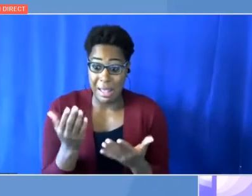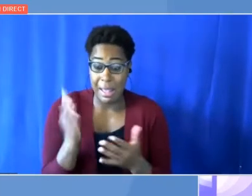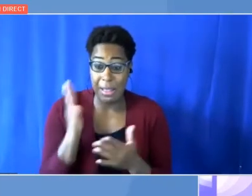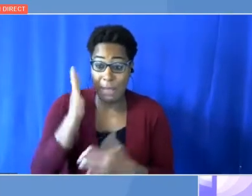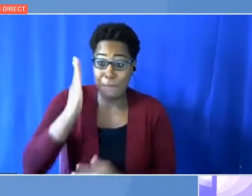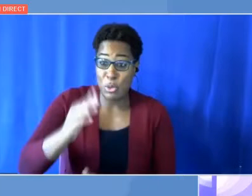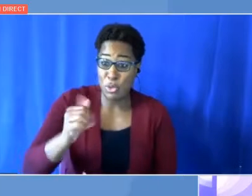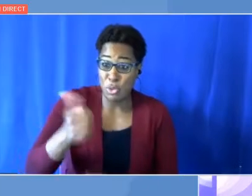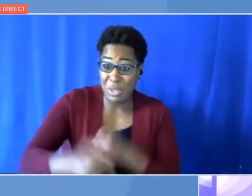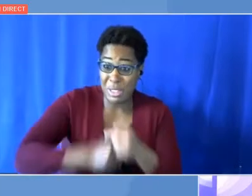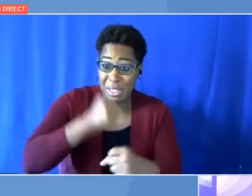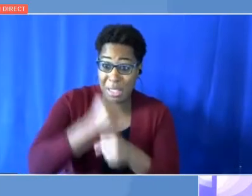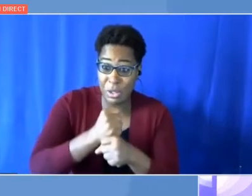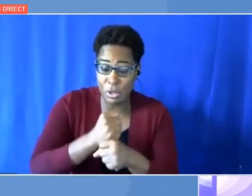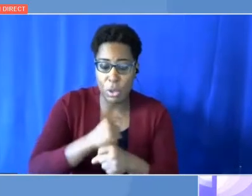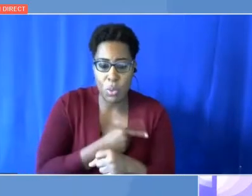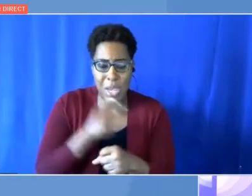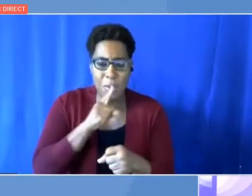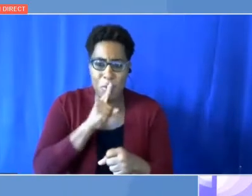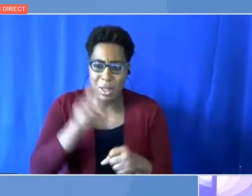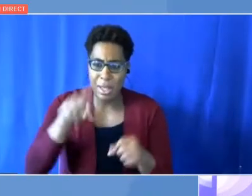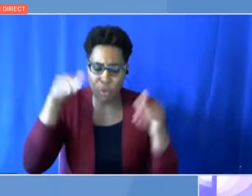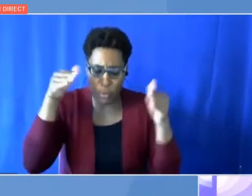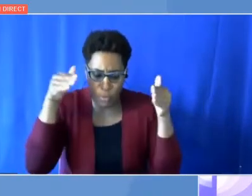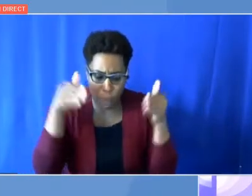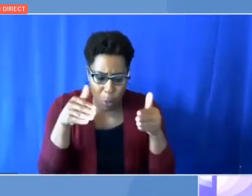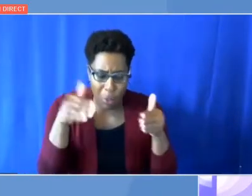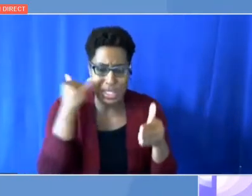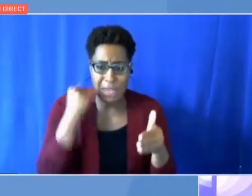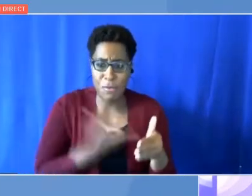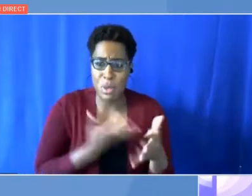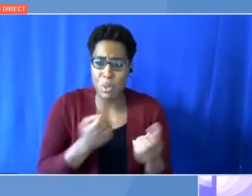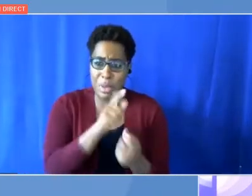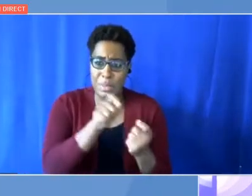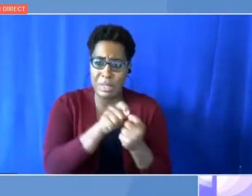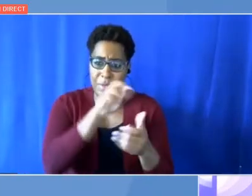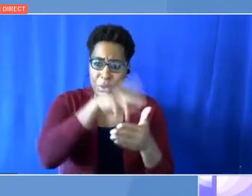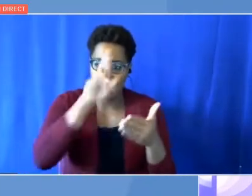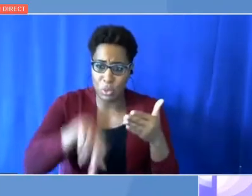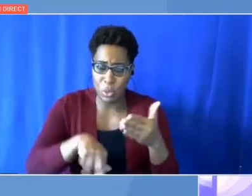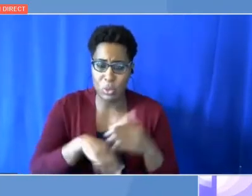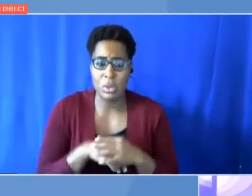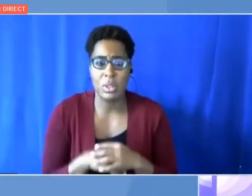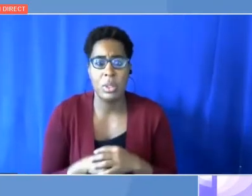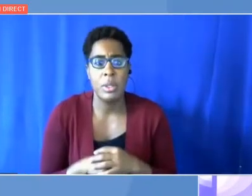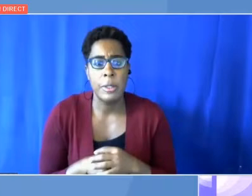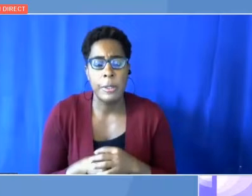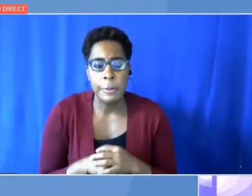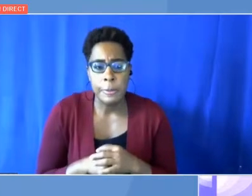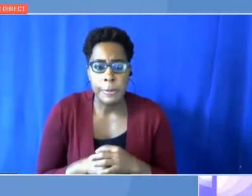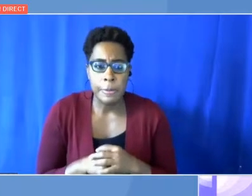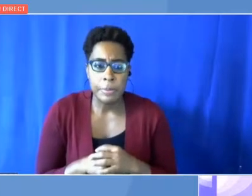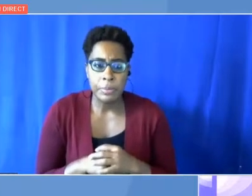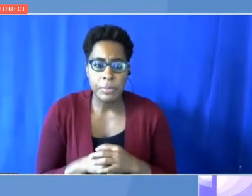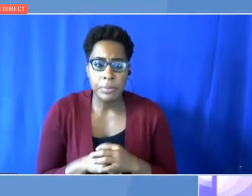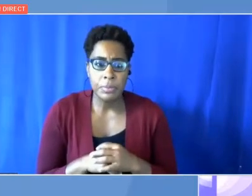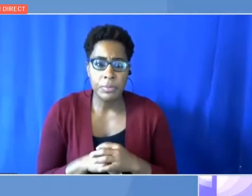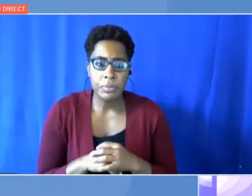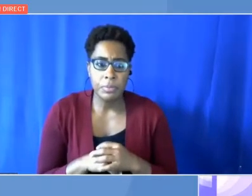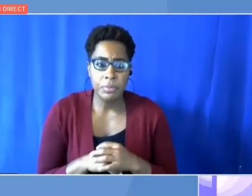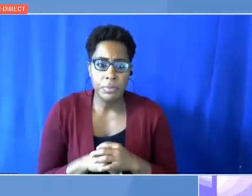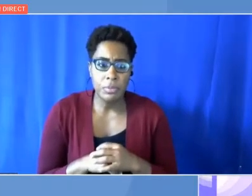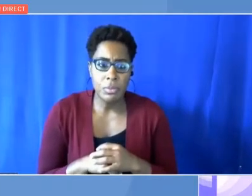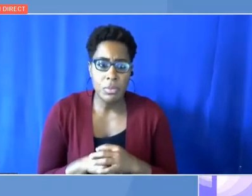to get the result that we can really get. If not, the carbon budget will